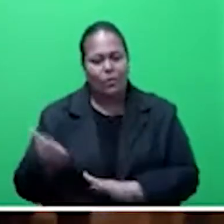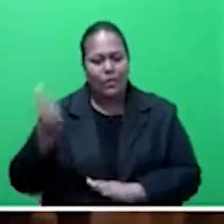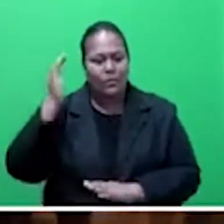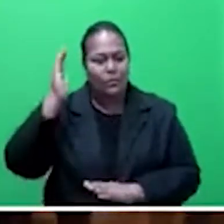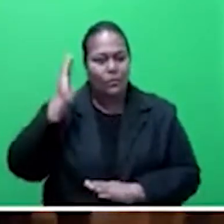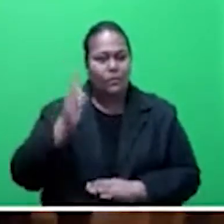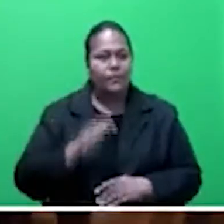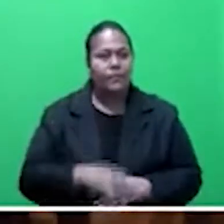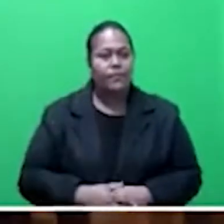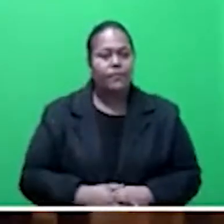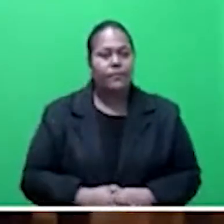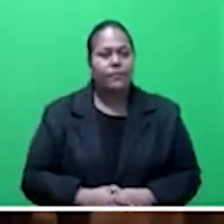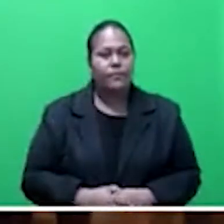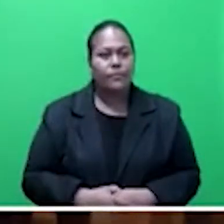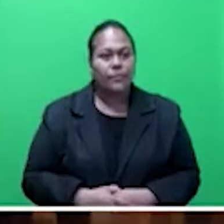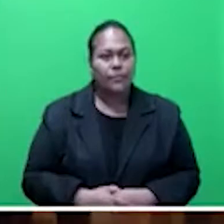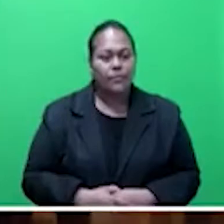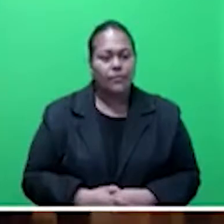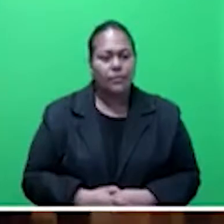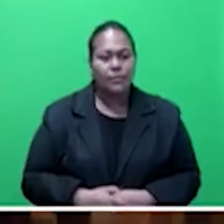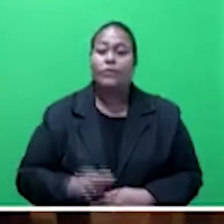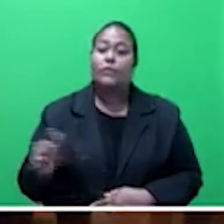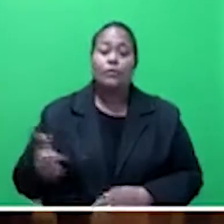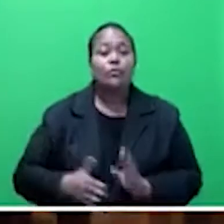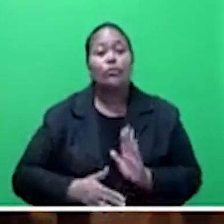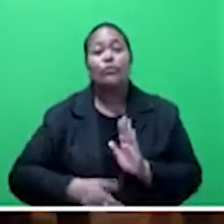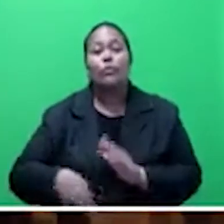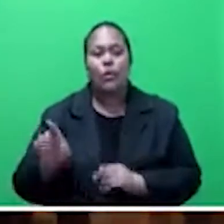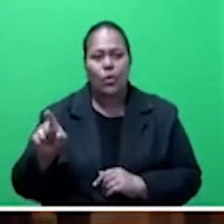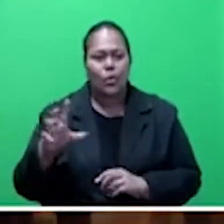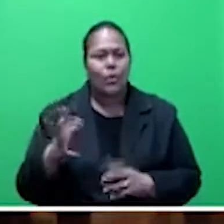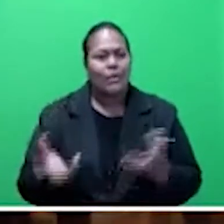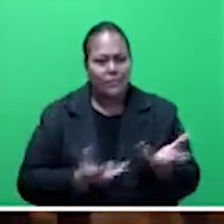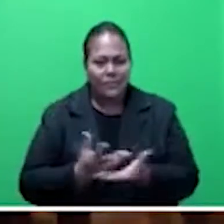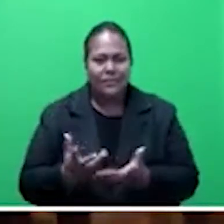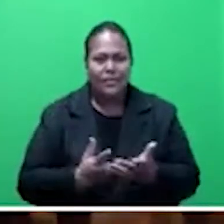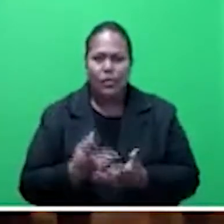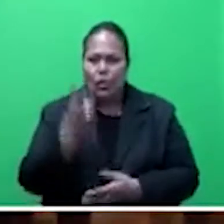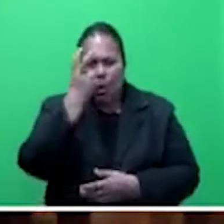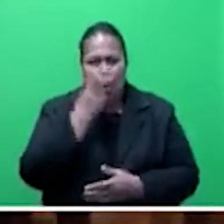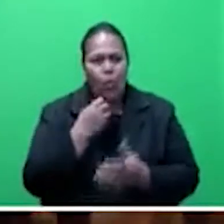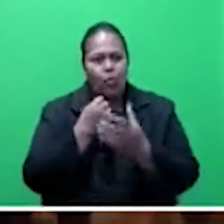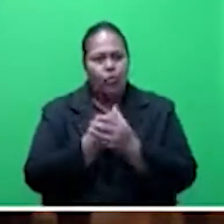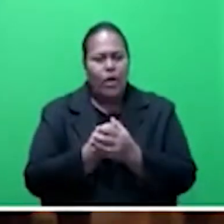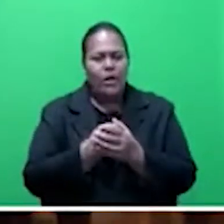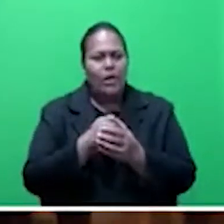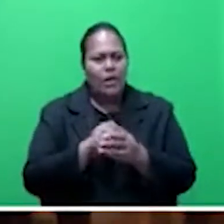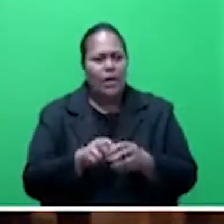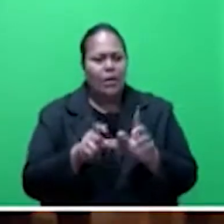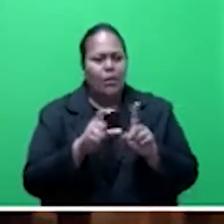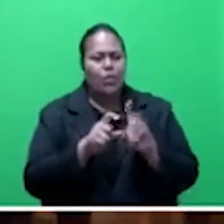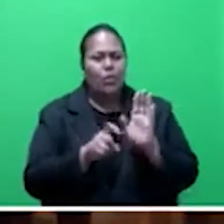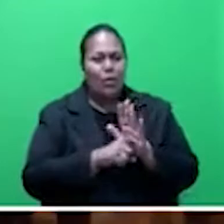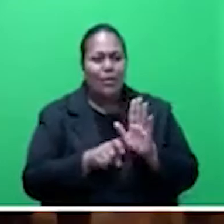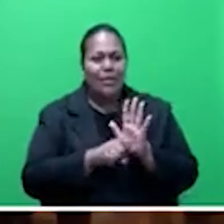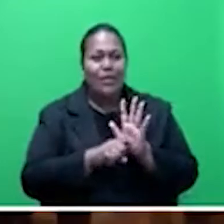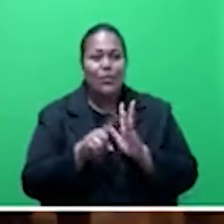In fact, he should go speak with his old colleague, Dr. Rup Singh, who has said clearly